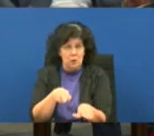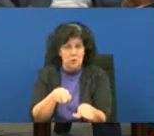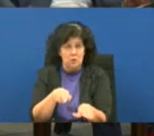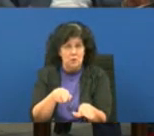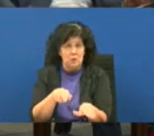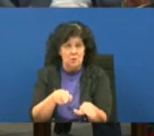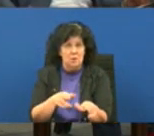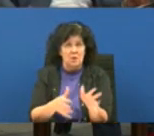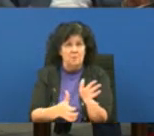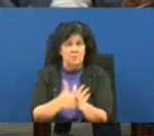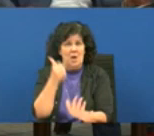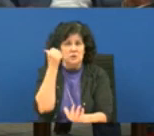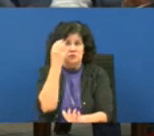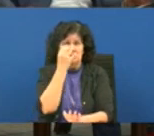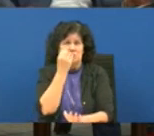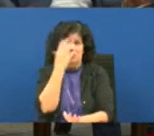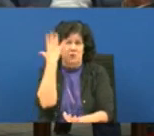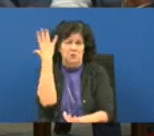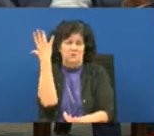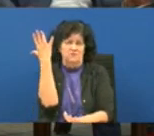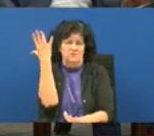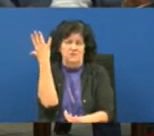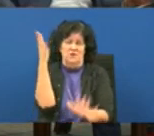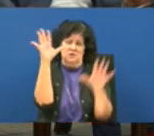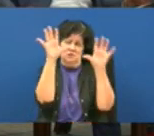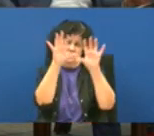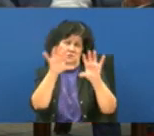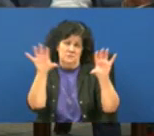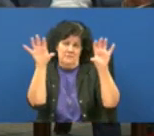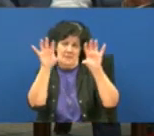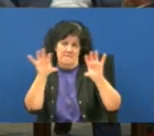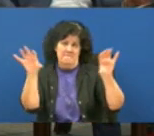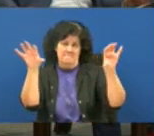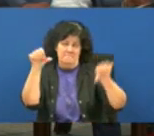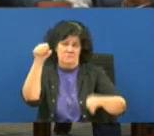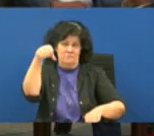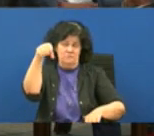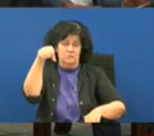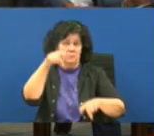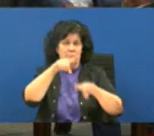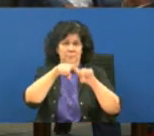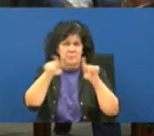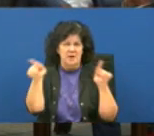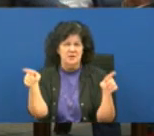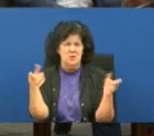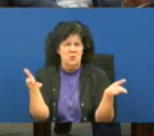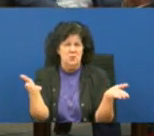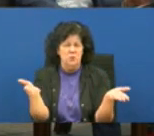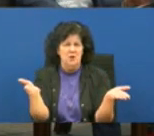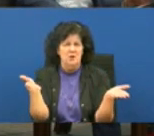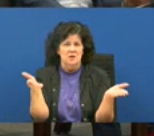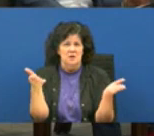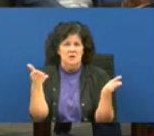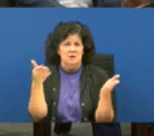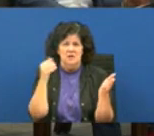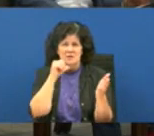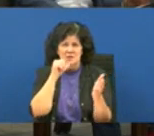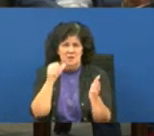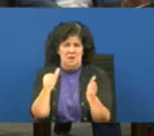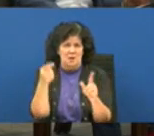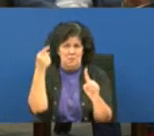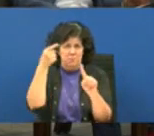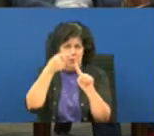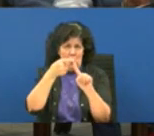most beautiful but what it has not been is a point to point it has not been